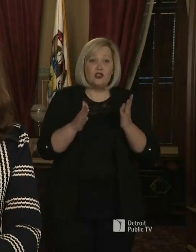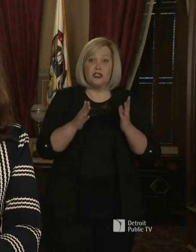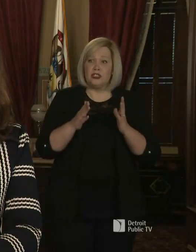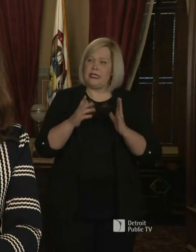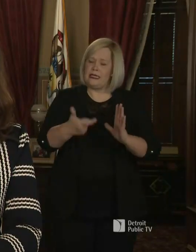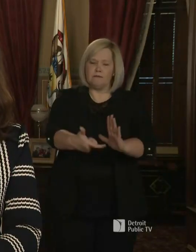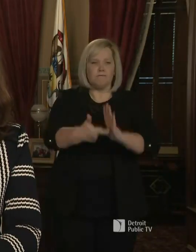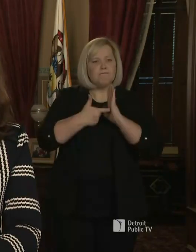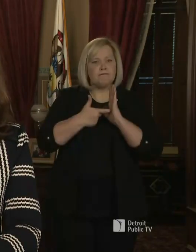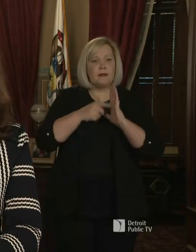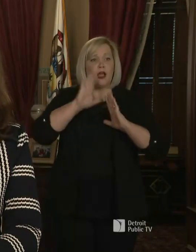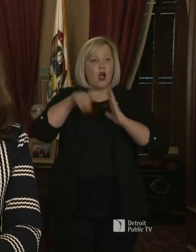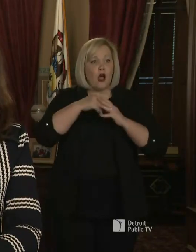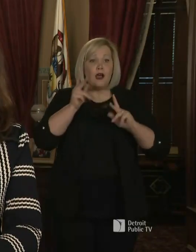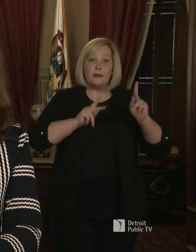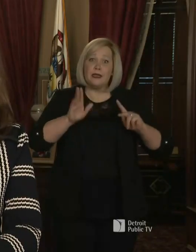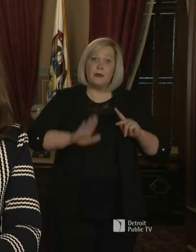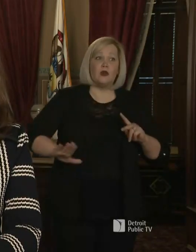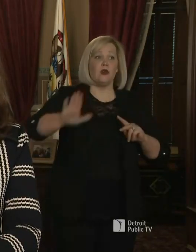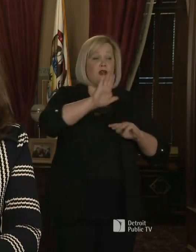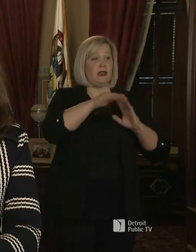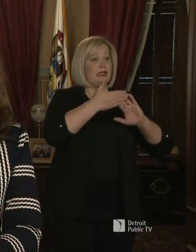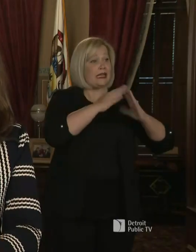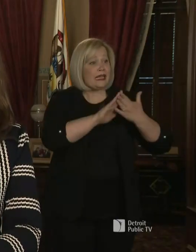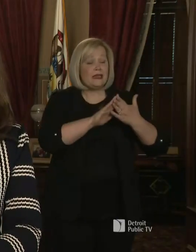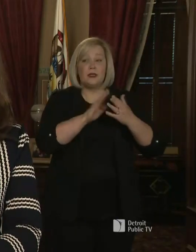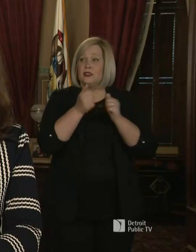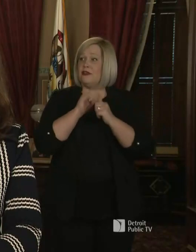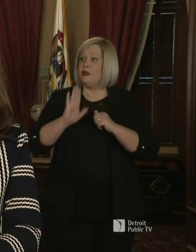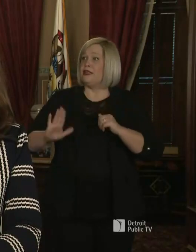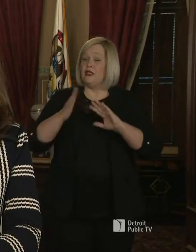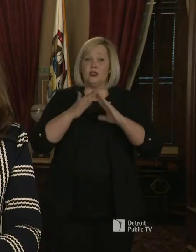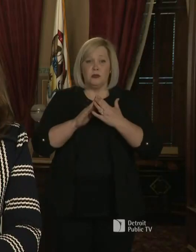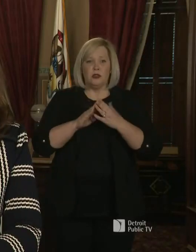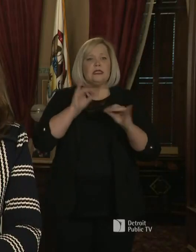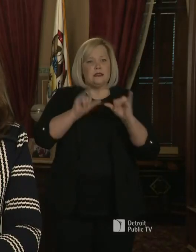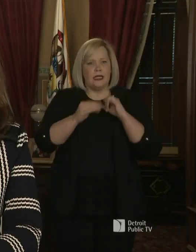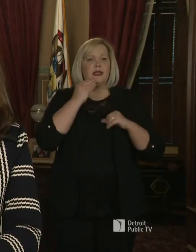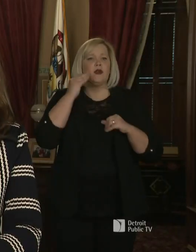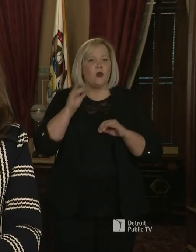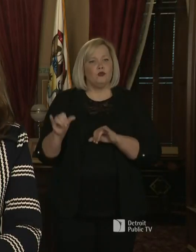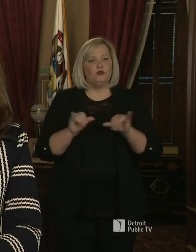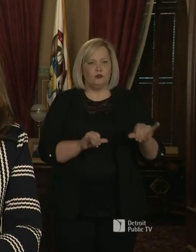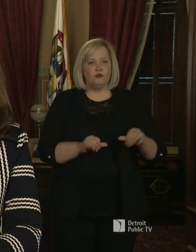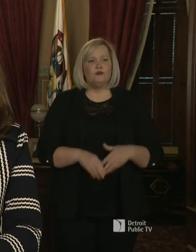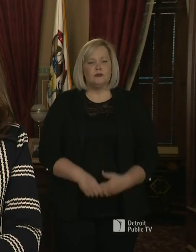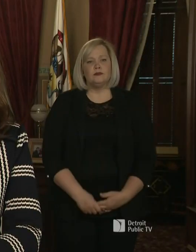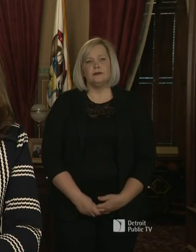all of their loved ones and all their neighbors and people in their communities are doing so as well.